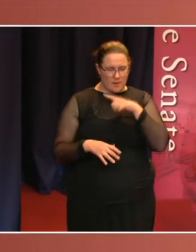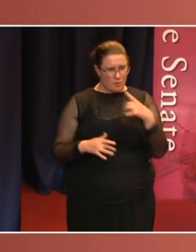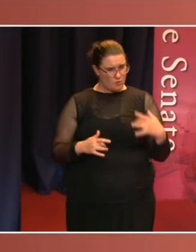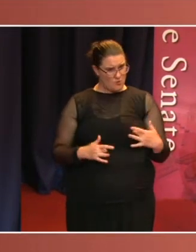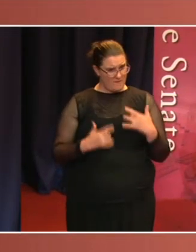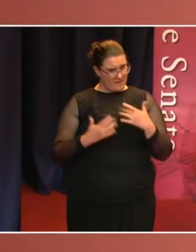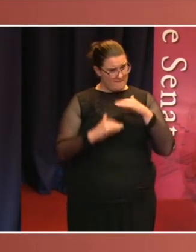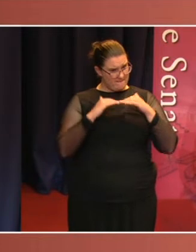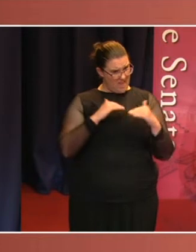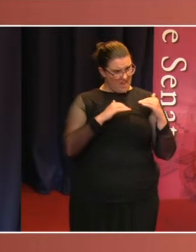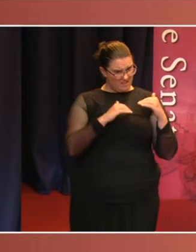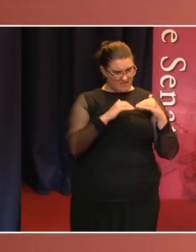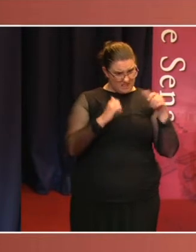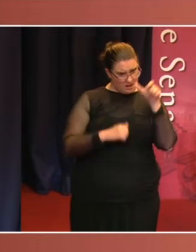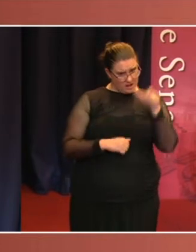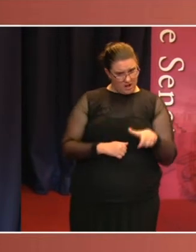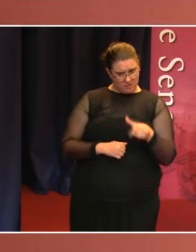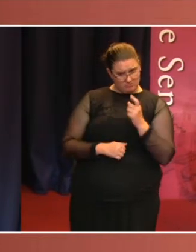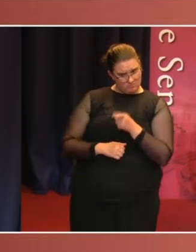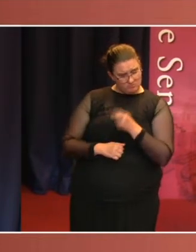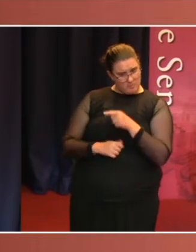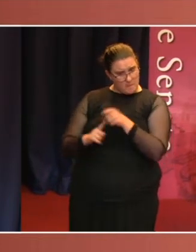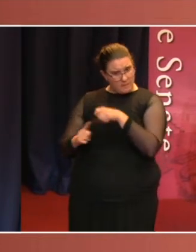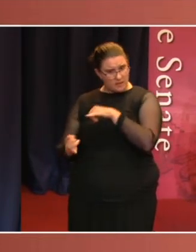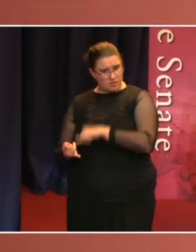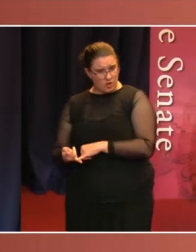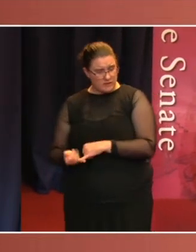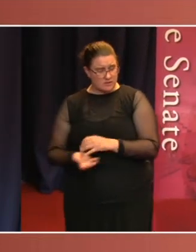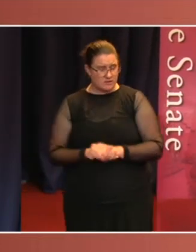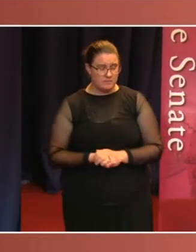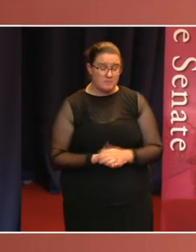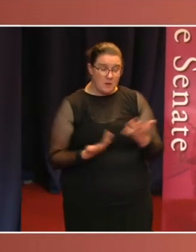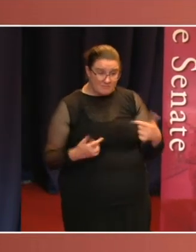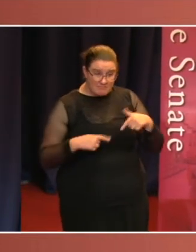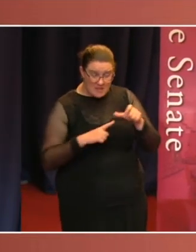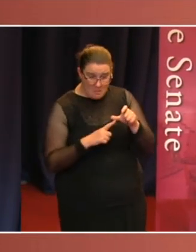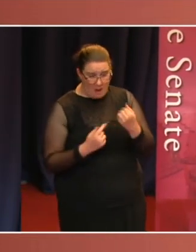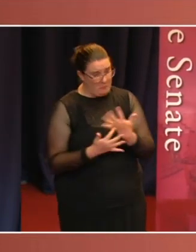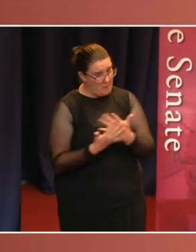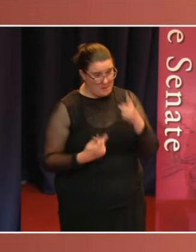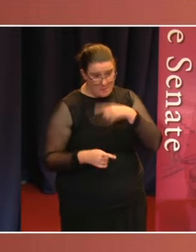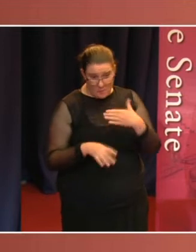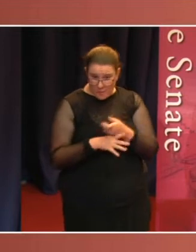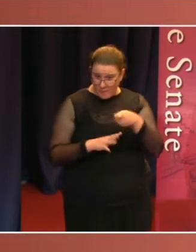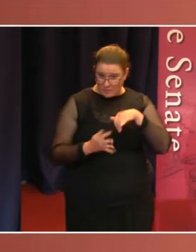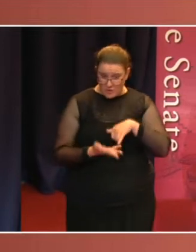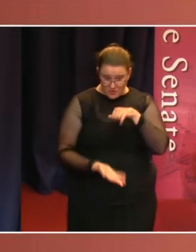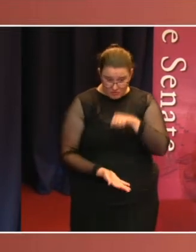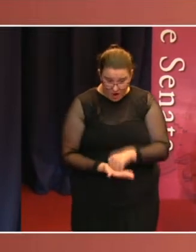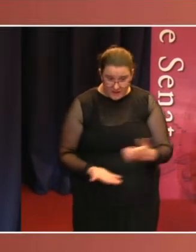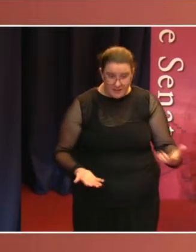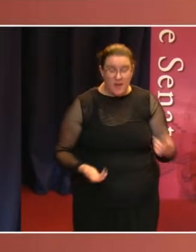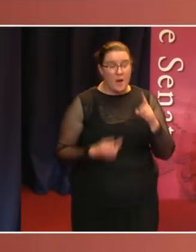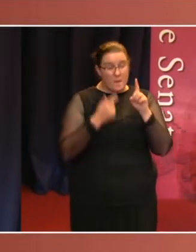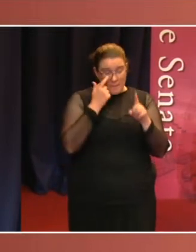As the local paper of a public service town, you might suspect that sympathies would be with the public servant. As it turns out, almost